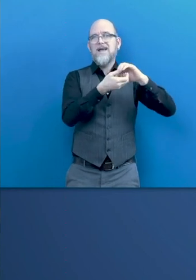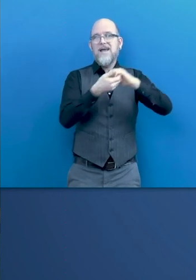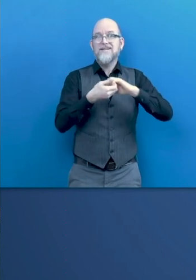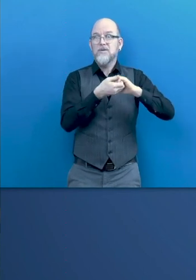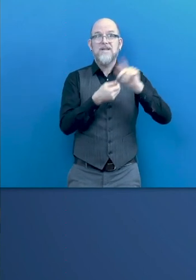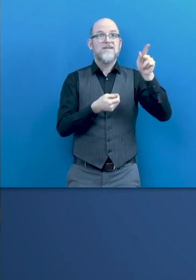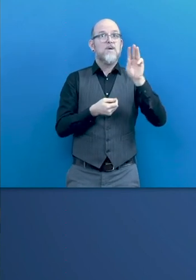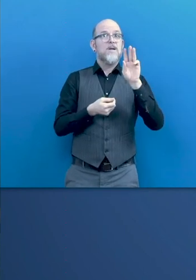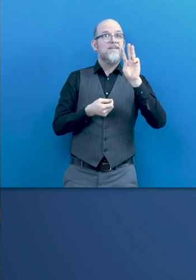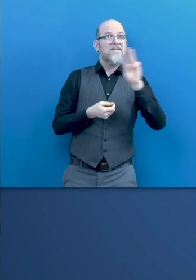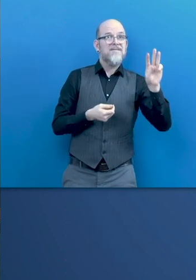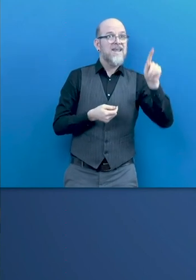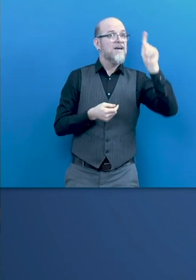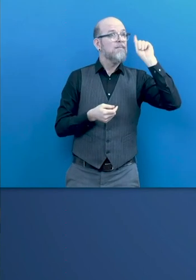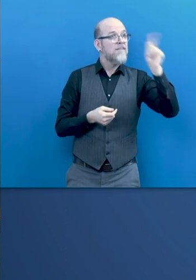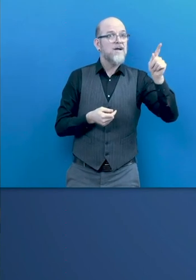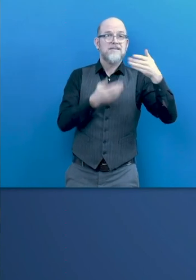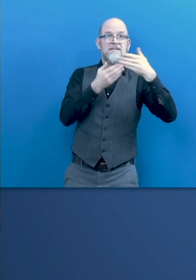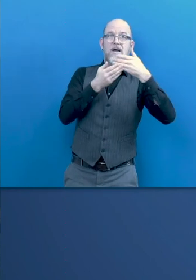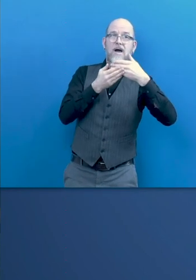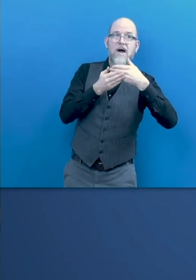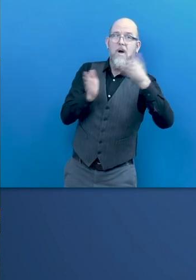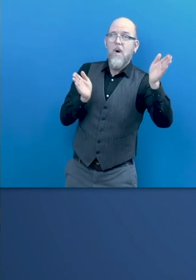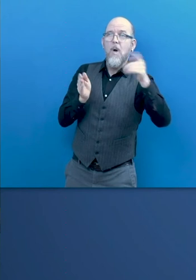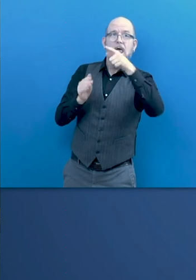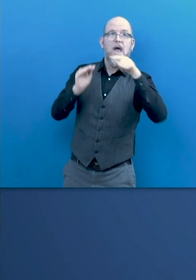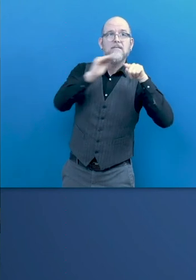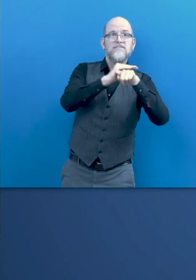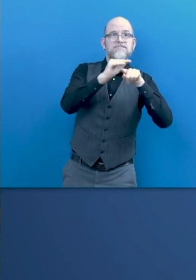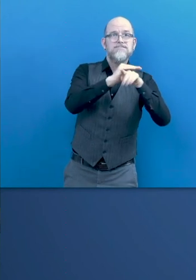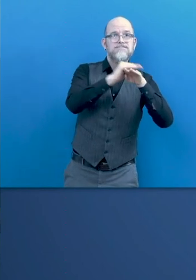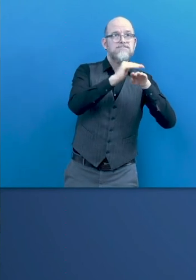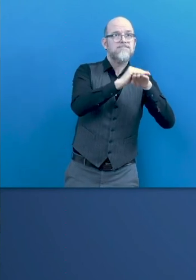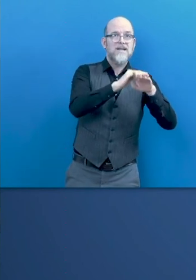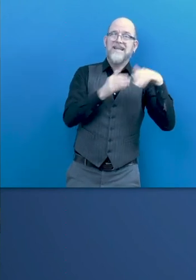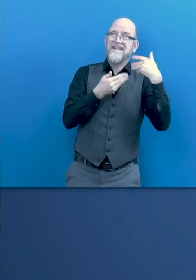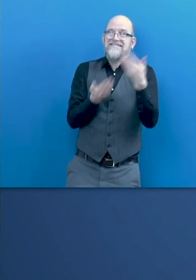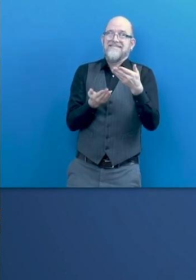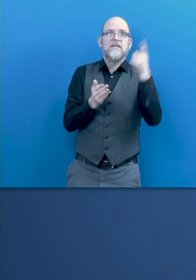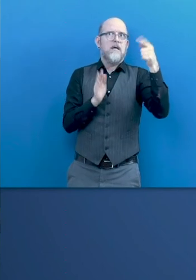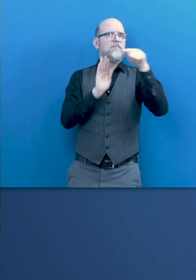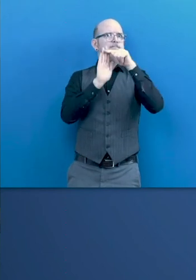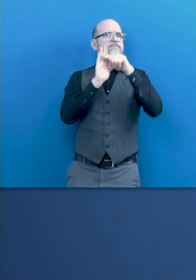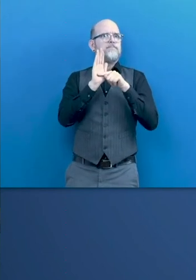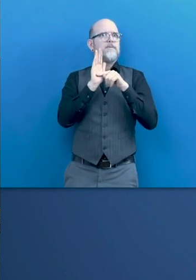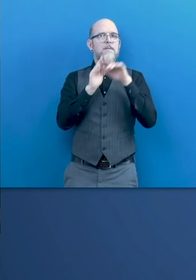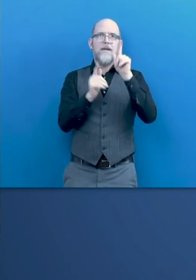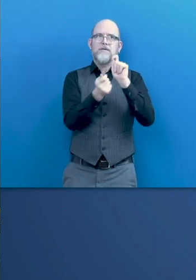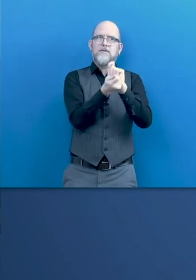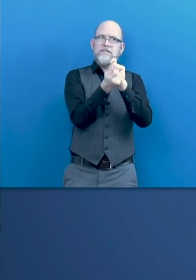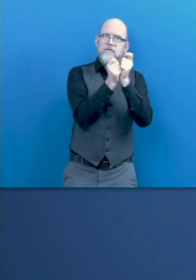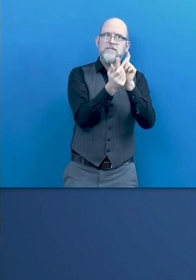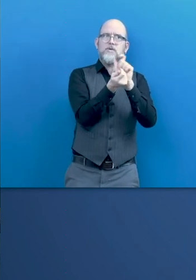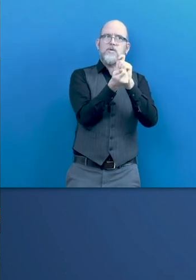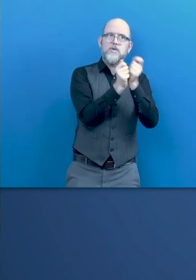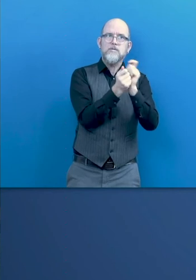implemented, when it's enforced, that people will be able to take a job and work remotely and have the same access to the digital working tools